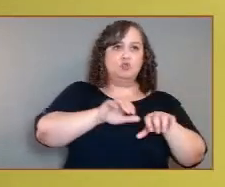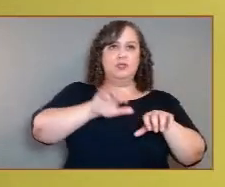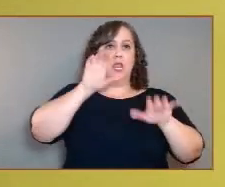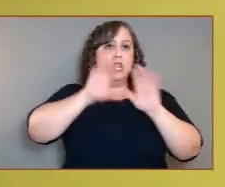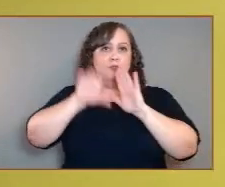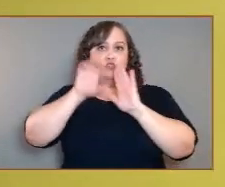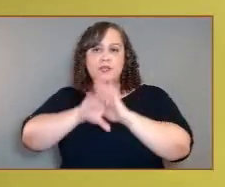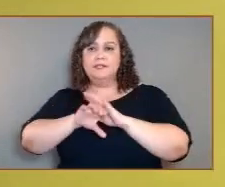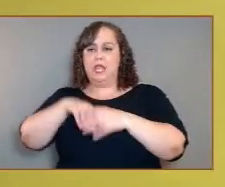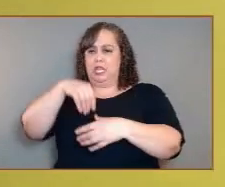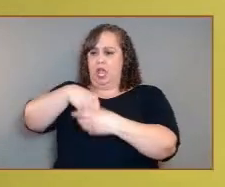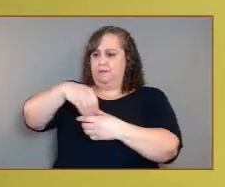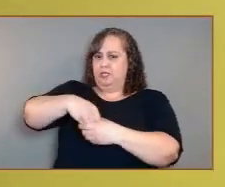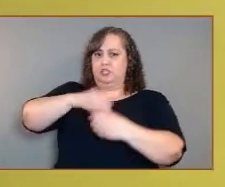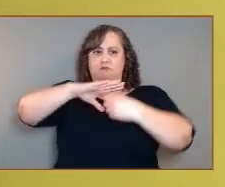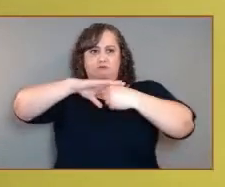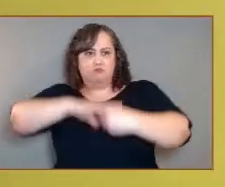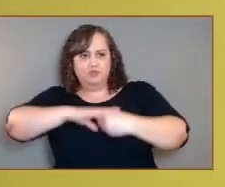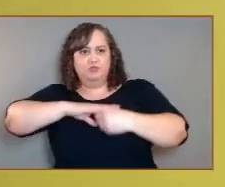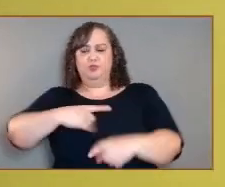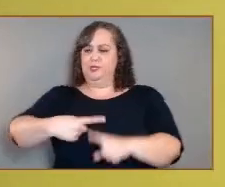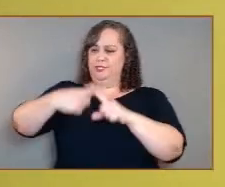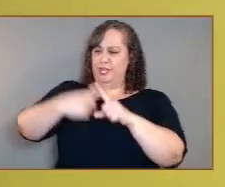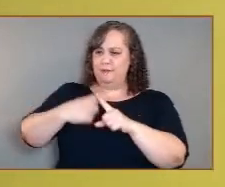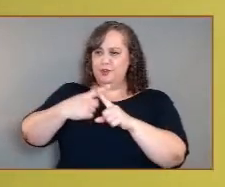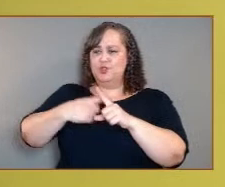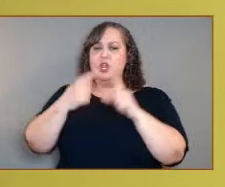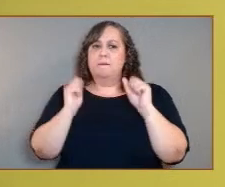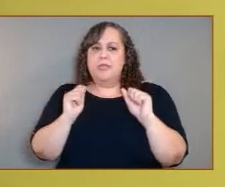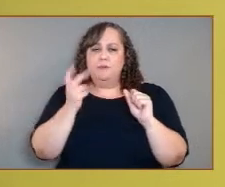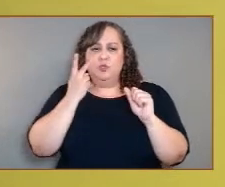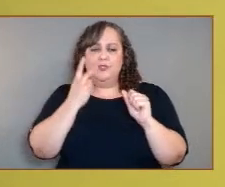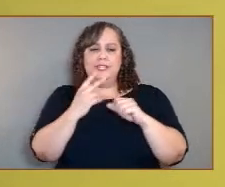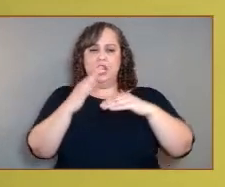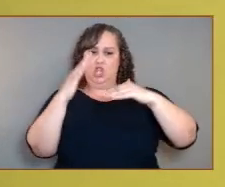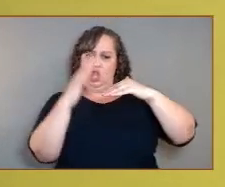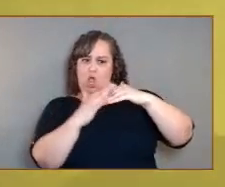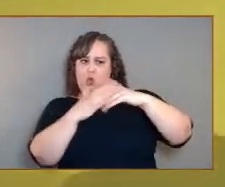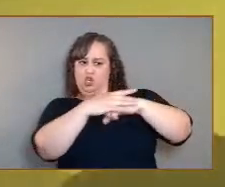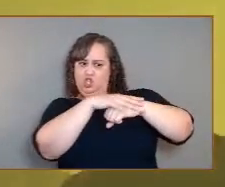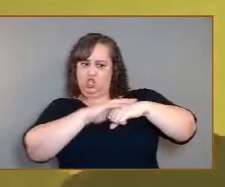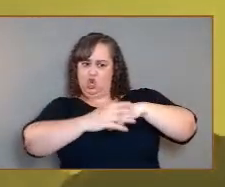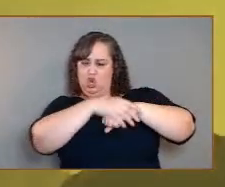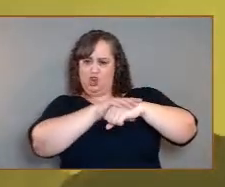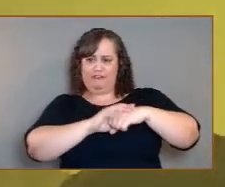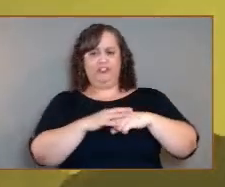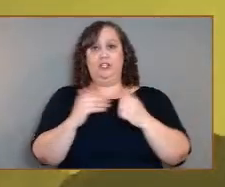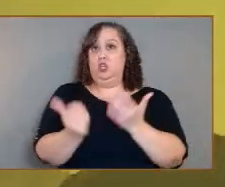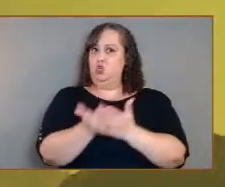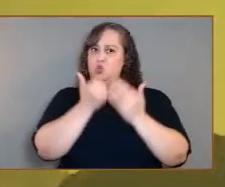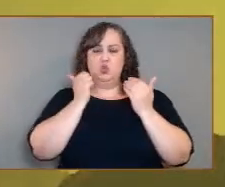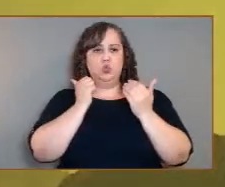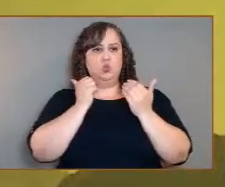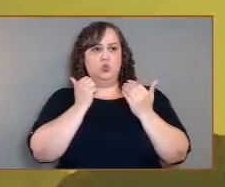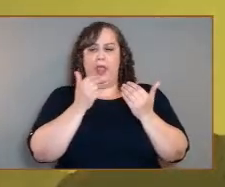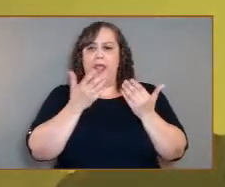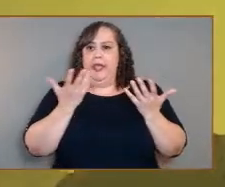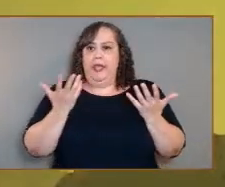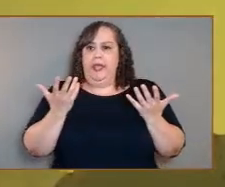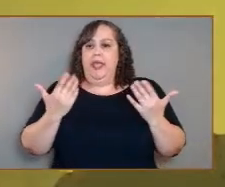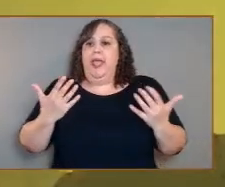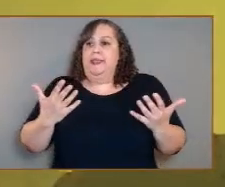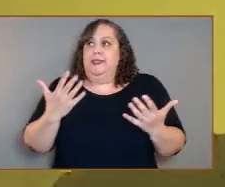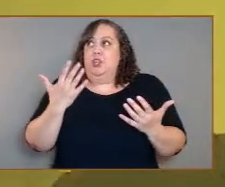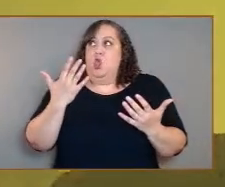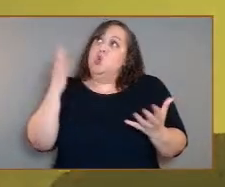pressure, temperature, see the lower surface of Venus for the first time in this new way. And so the overall probe mission will be about an hour.